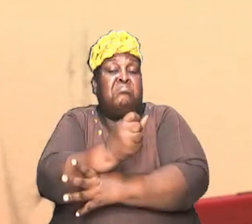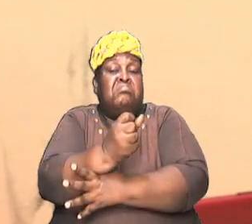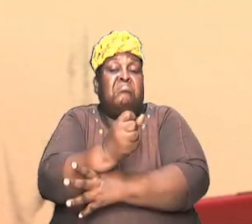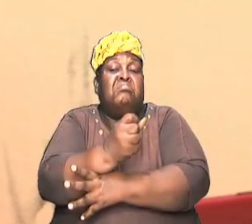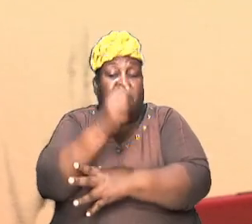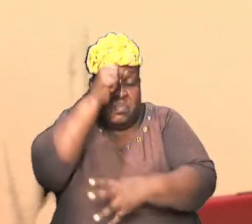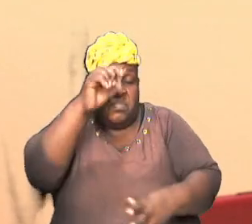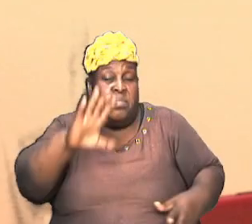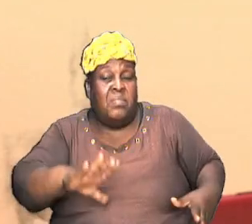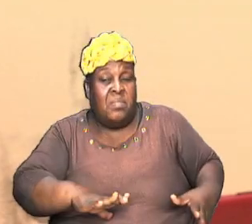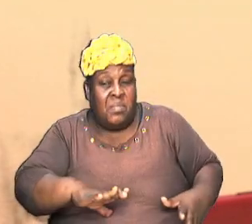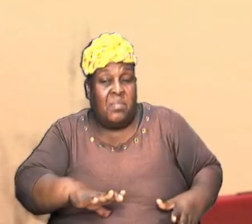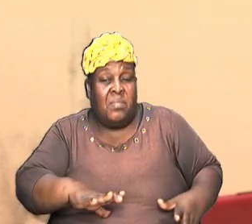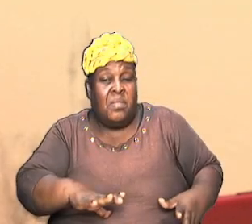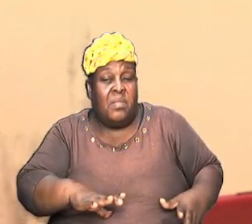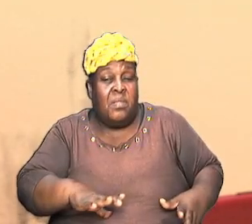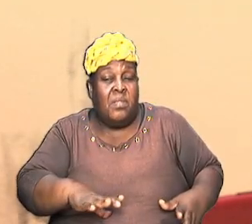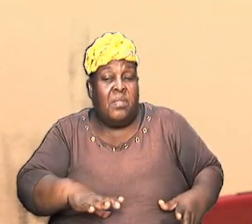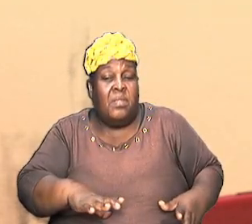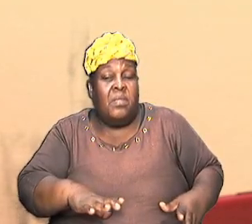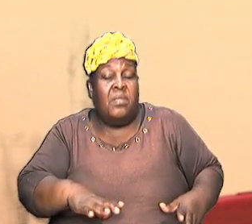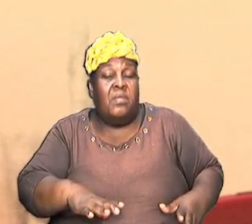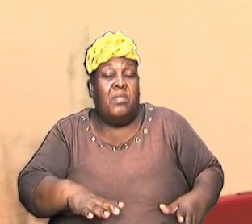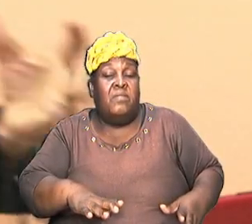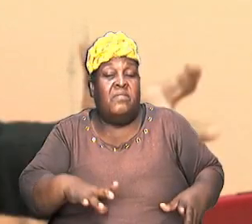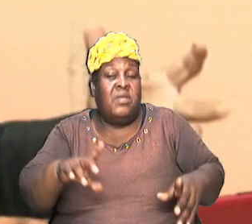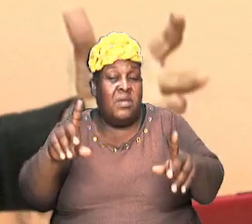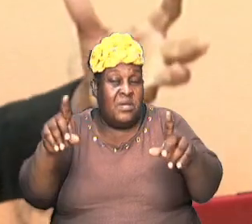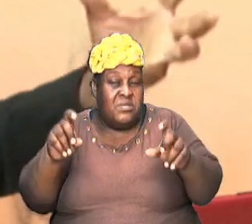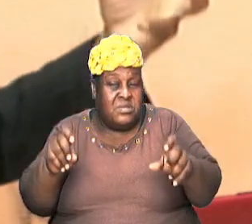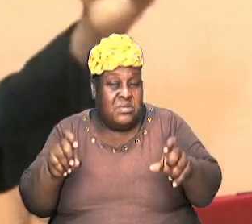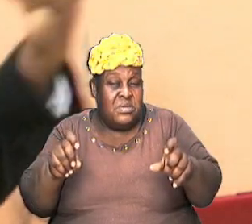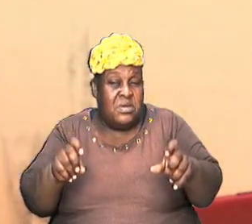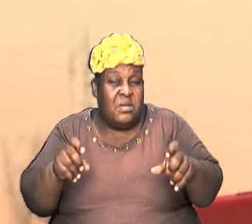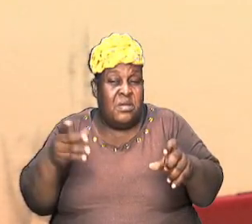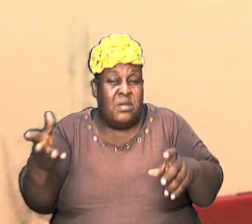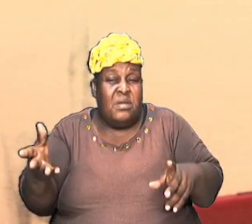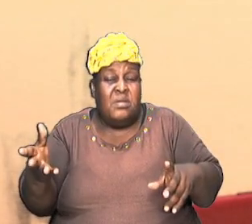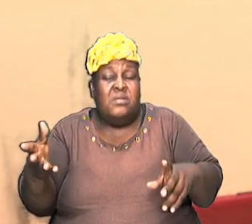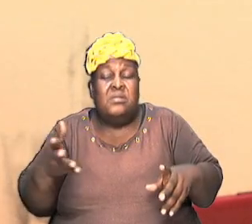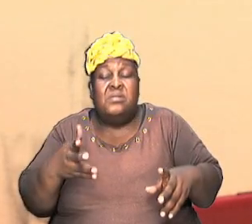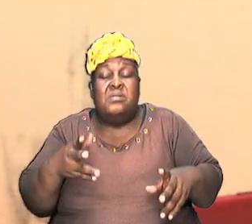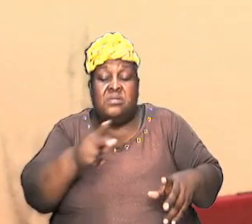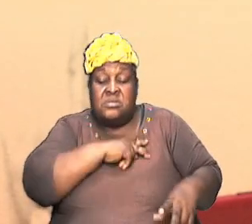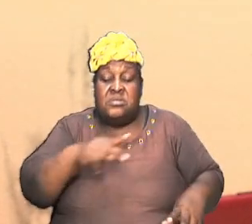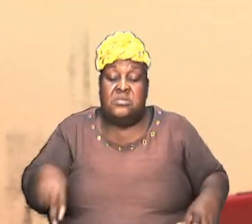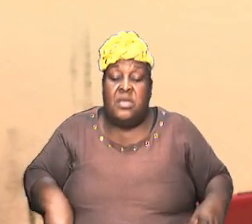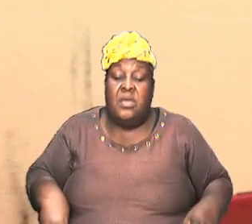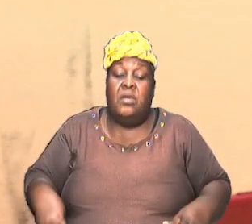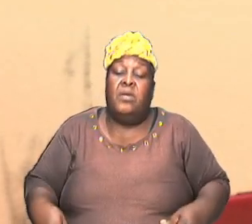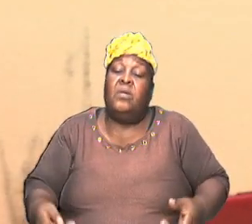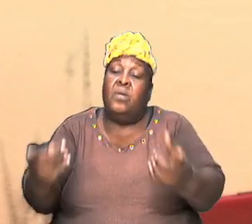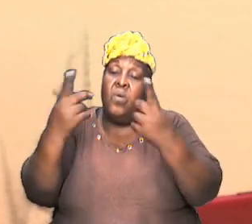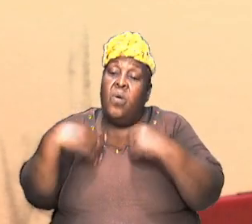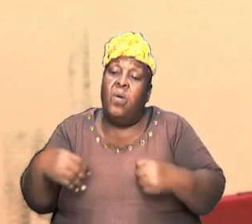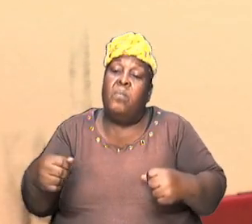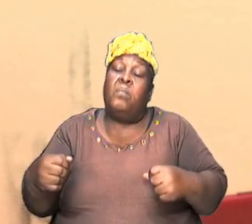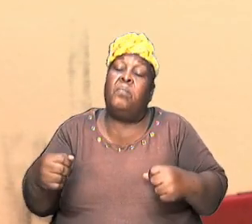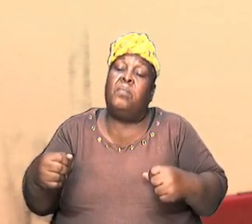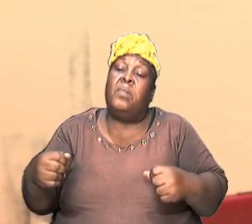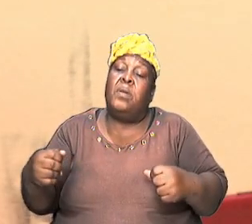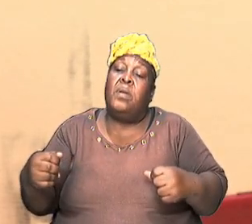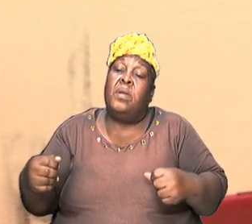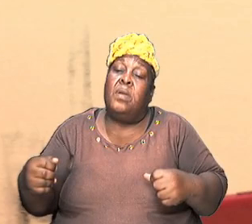man of means and these kings came and plundered the place and they went away so that upon